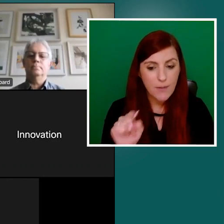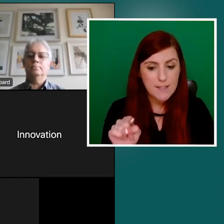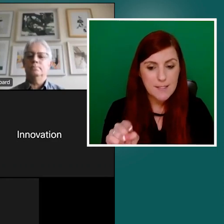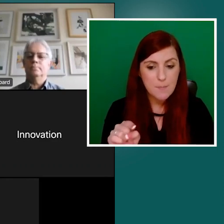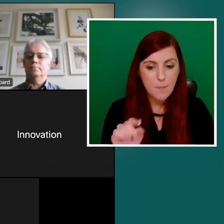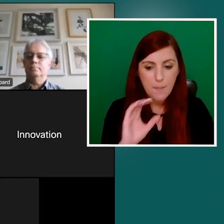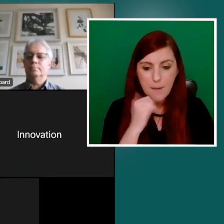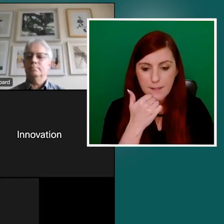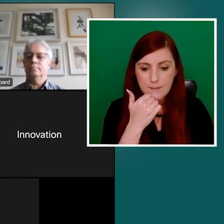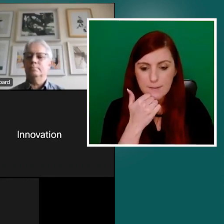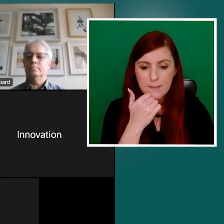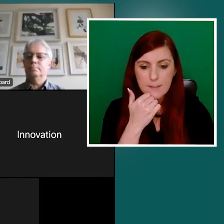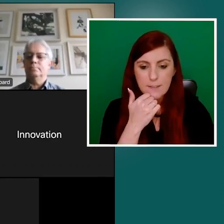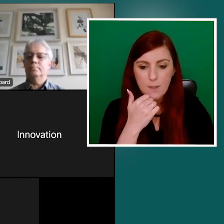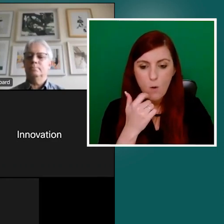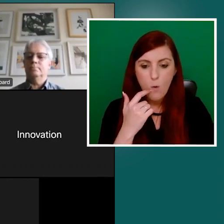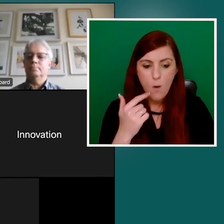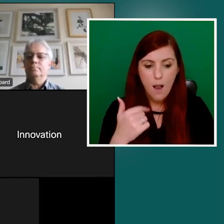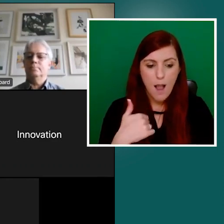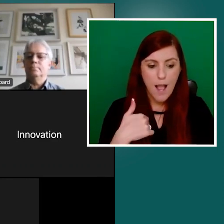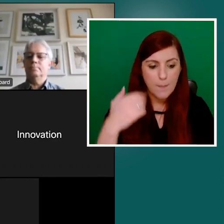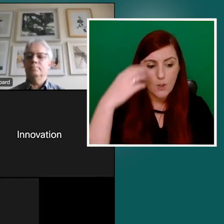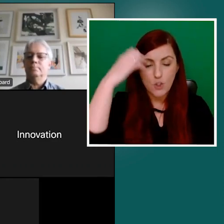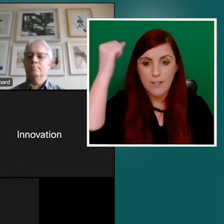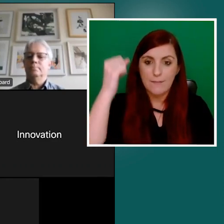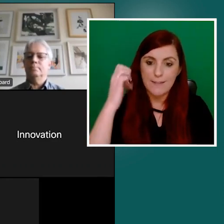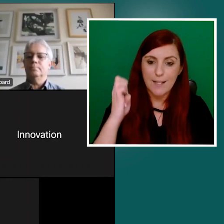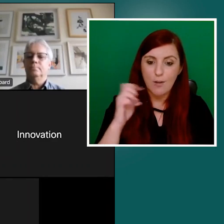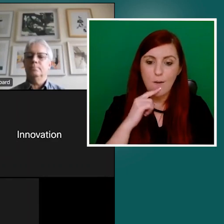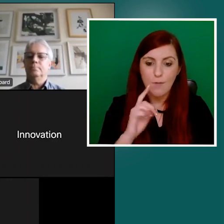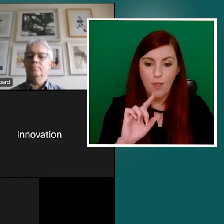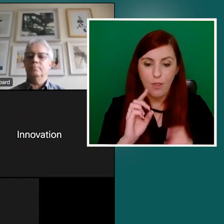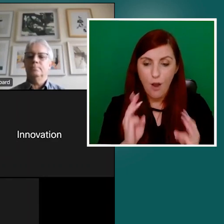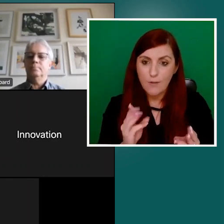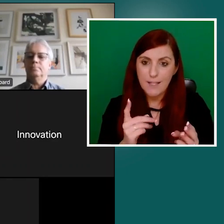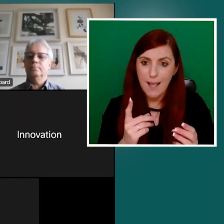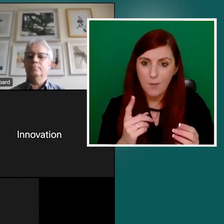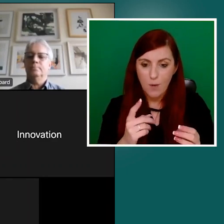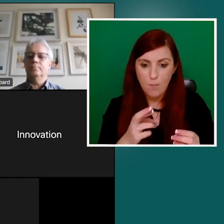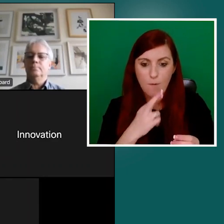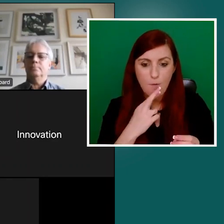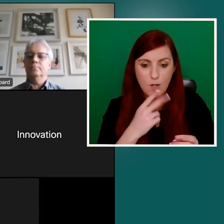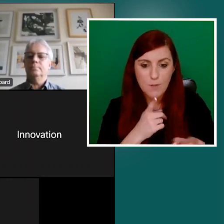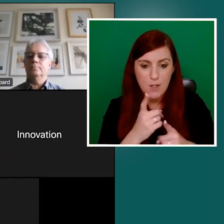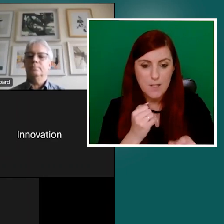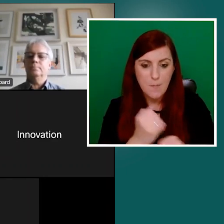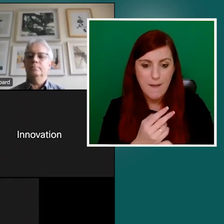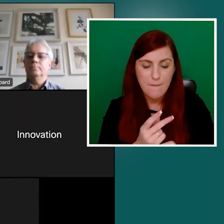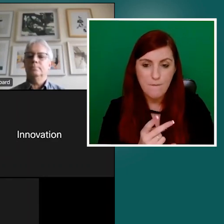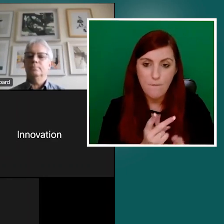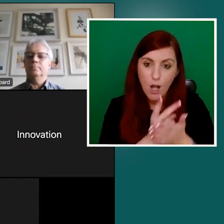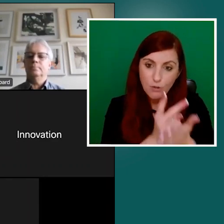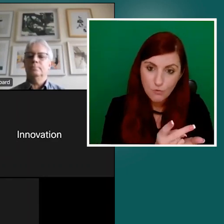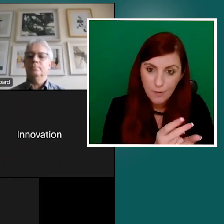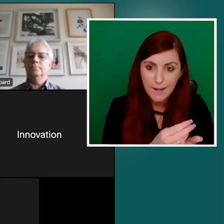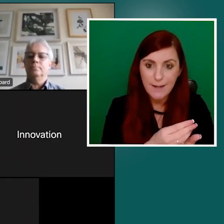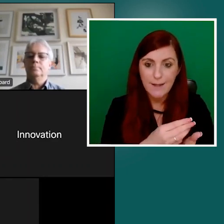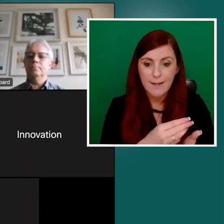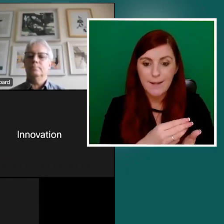we prefer this to be done by voluntary compliance to use my kind of language rather than by enforcement. But ultimately,